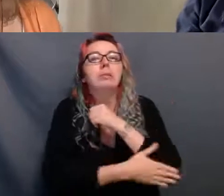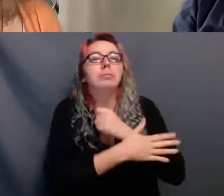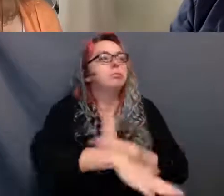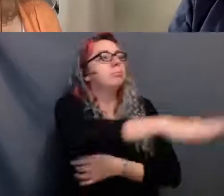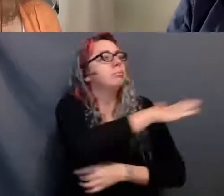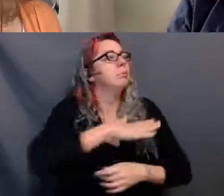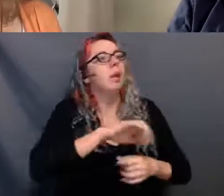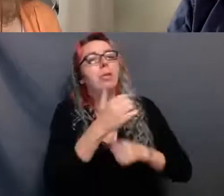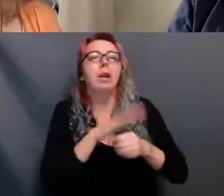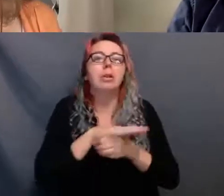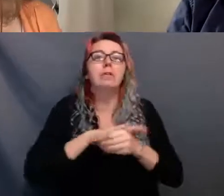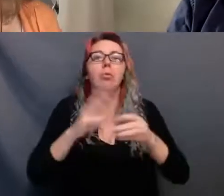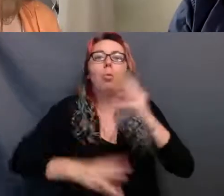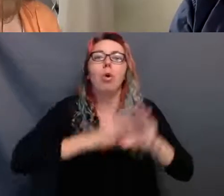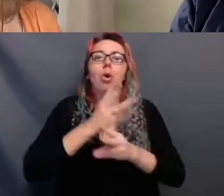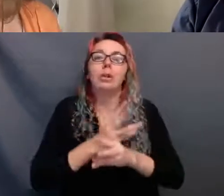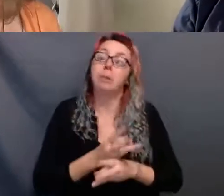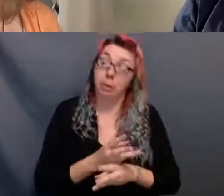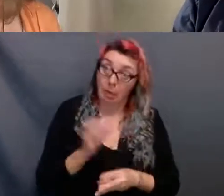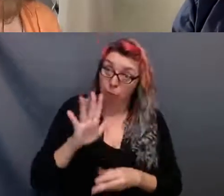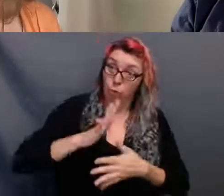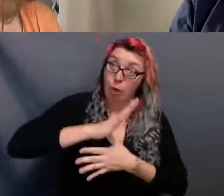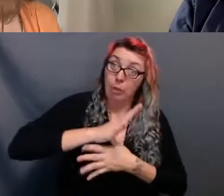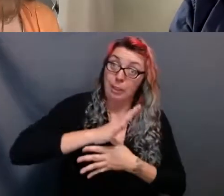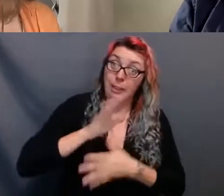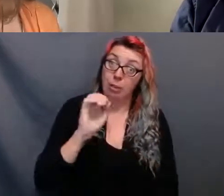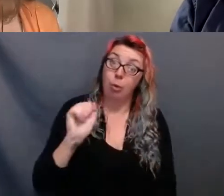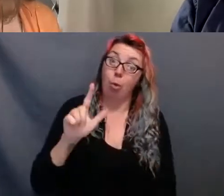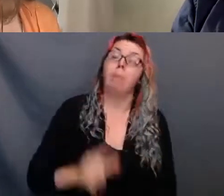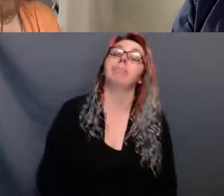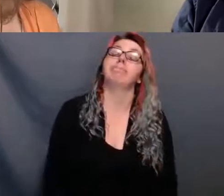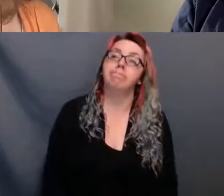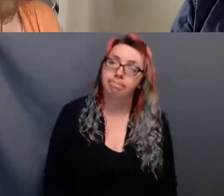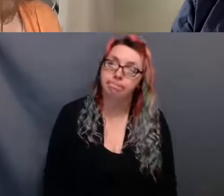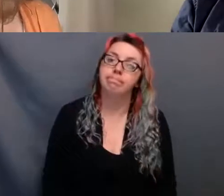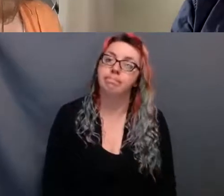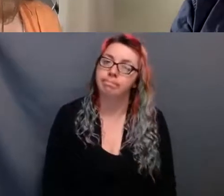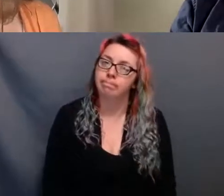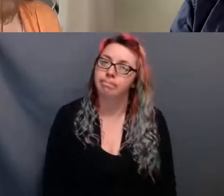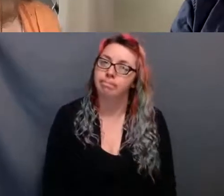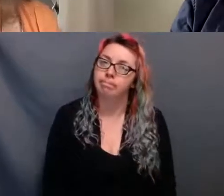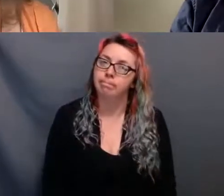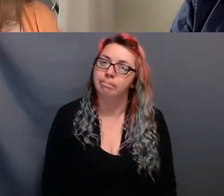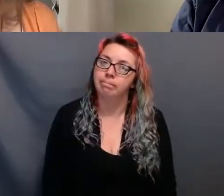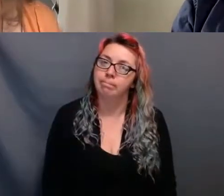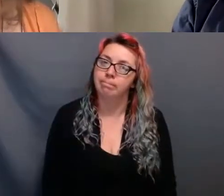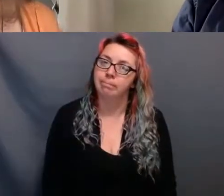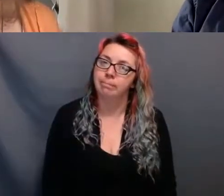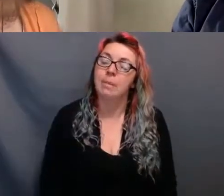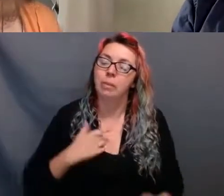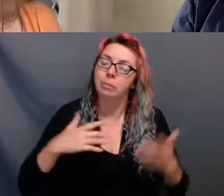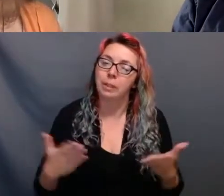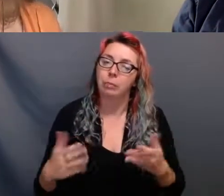So that's where I'm coming from today. That's what I'm trying to carry while I am here participating in this conversation